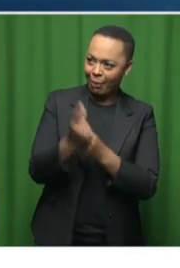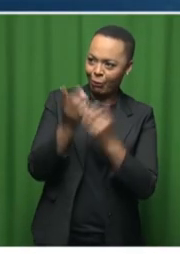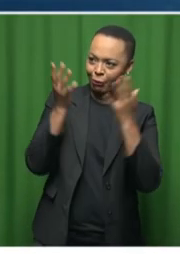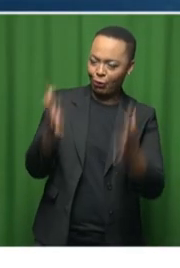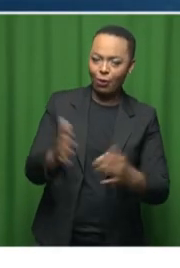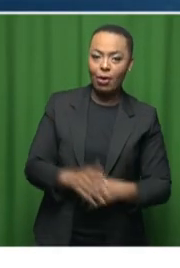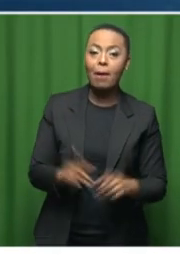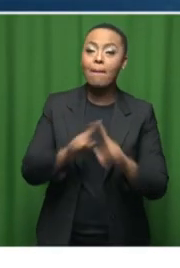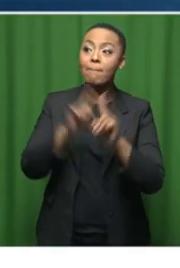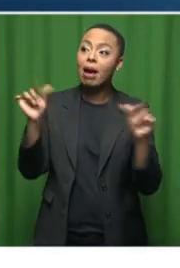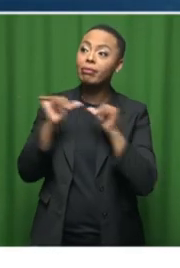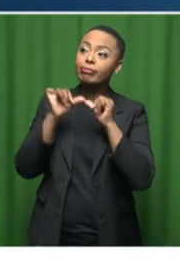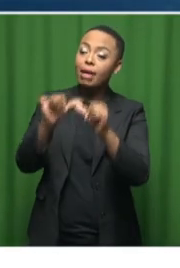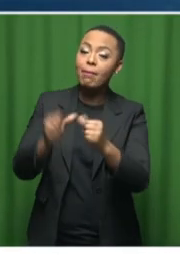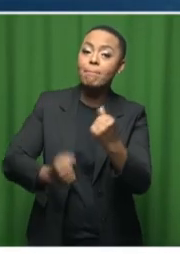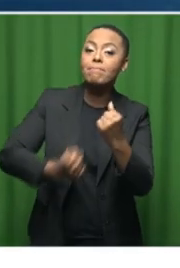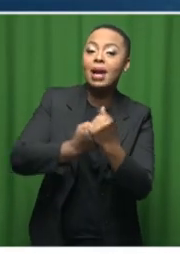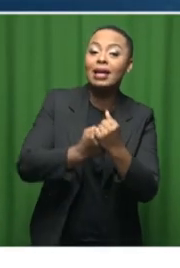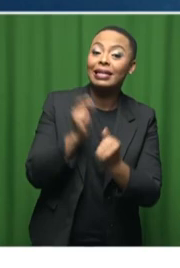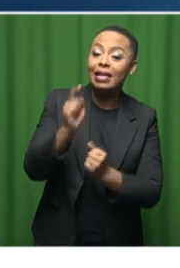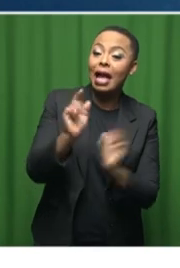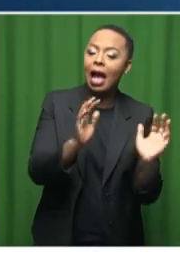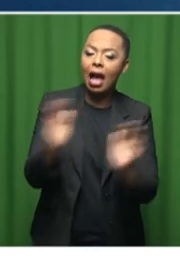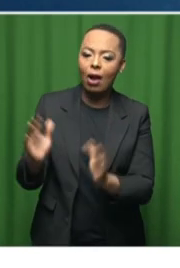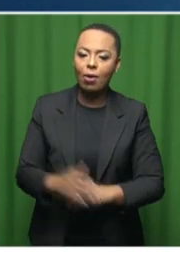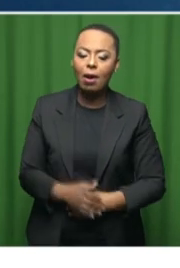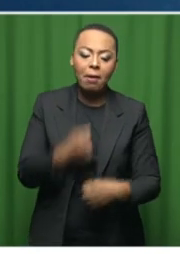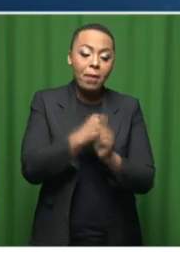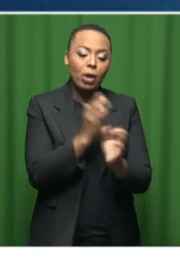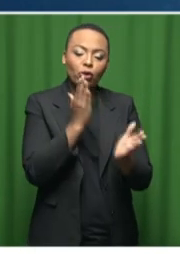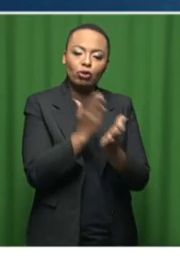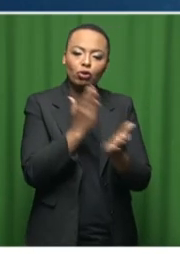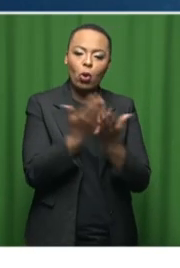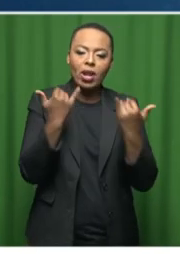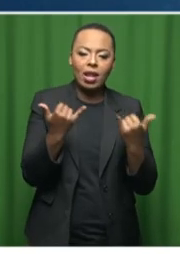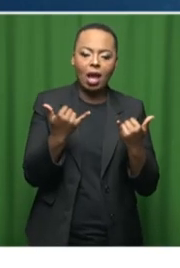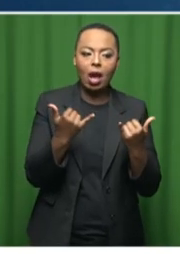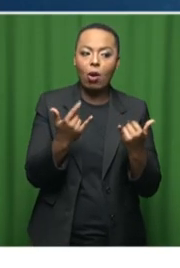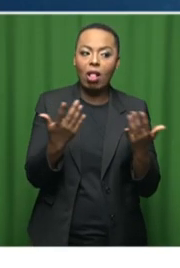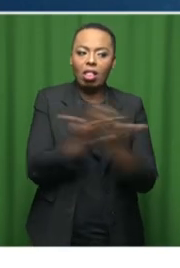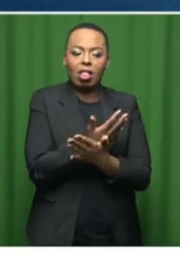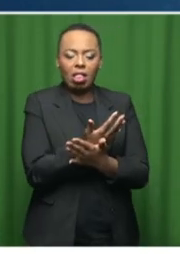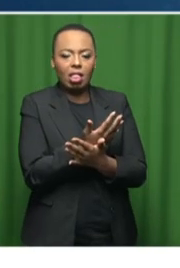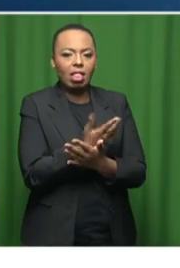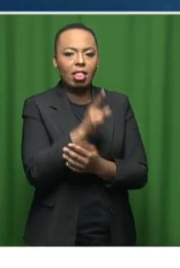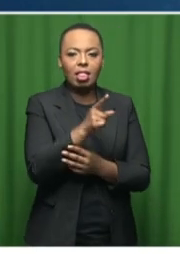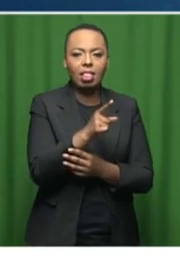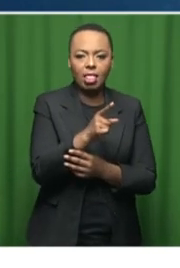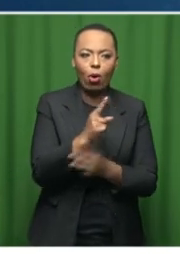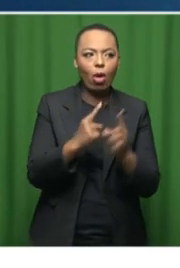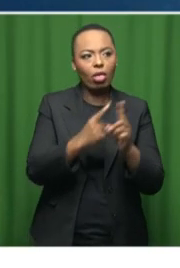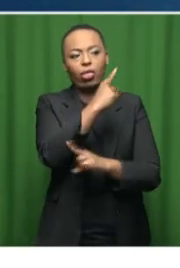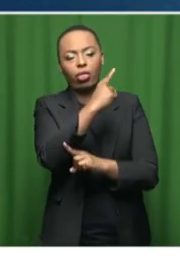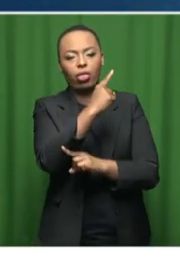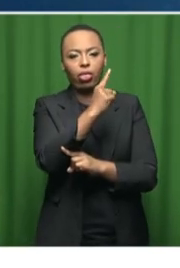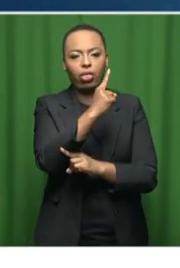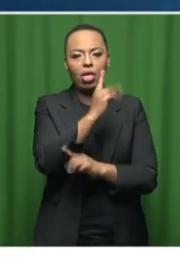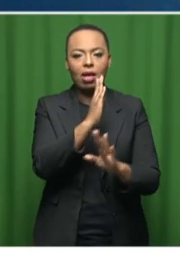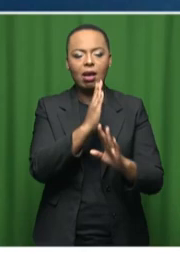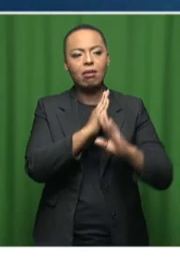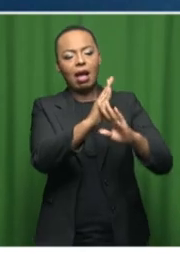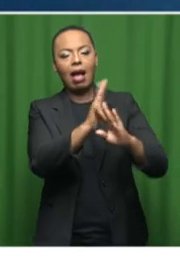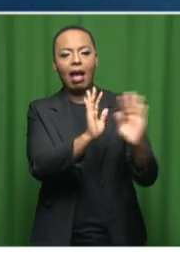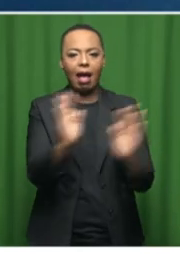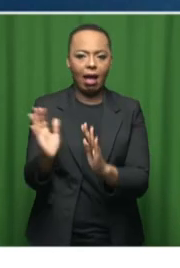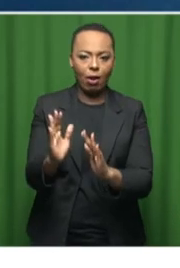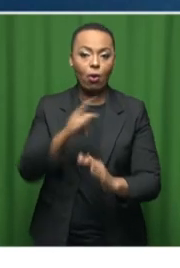maintain that? How do we ensure that we do not let these standards slip? What sort of measures do we have in place to